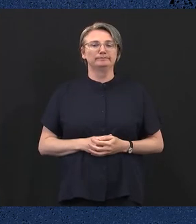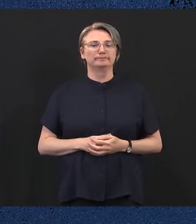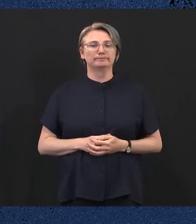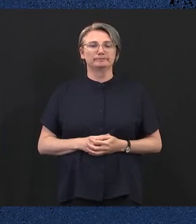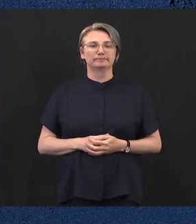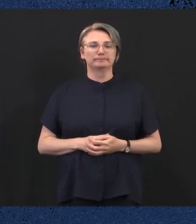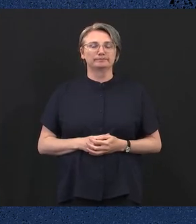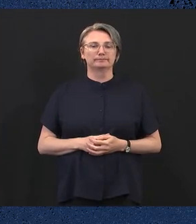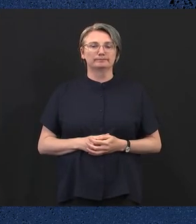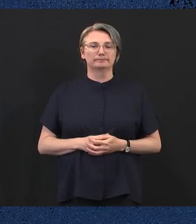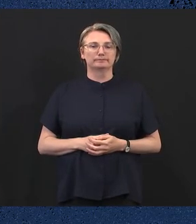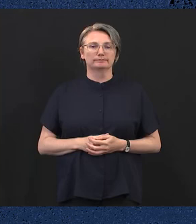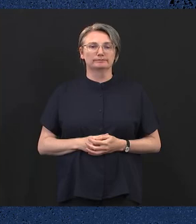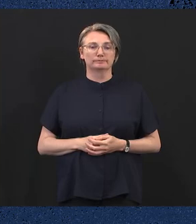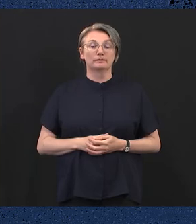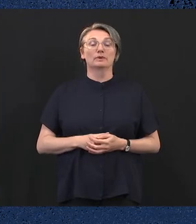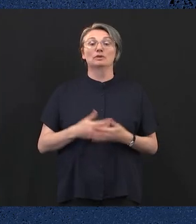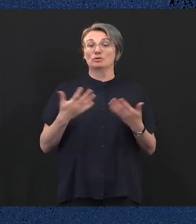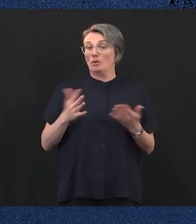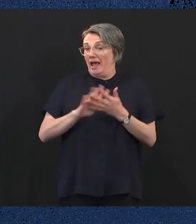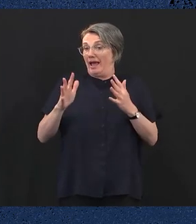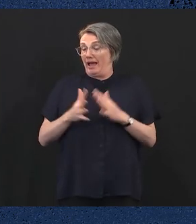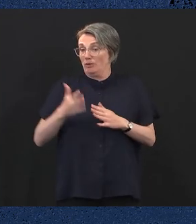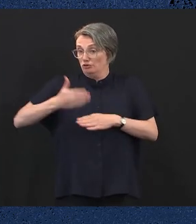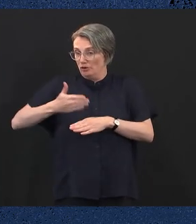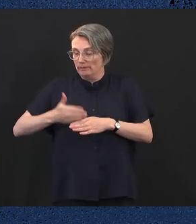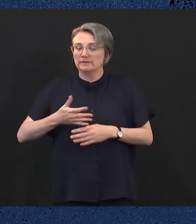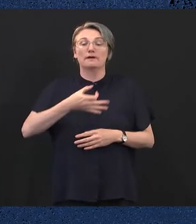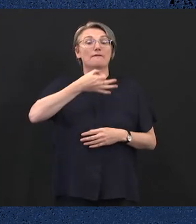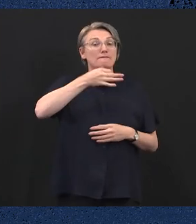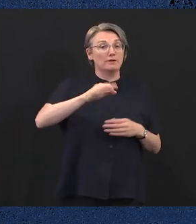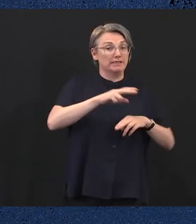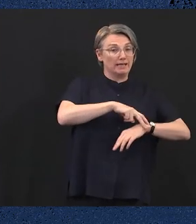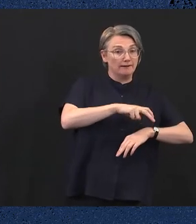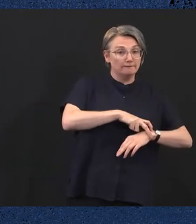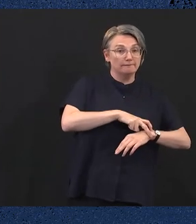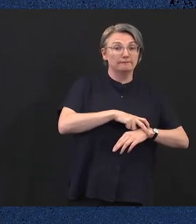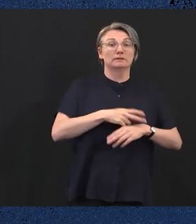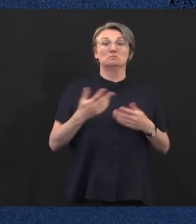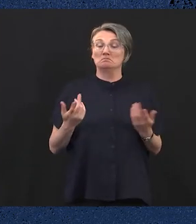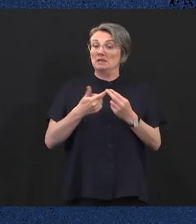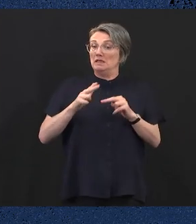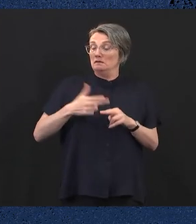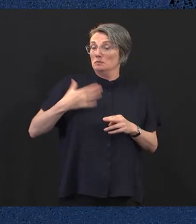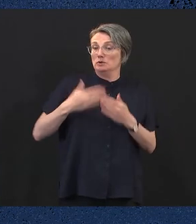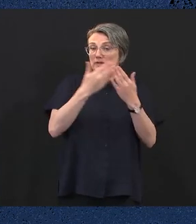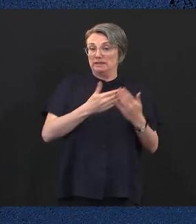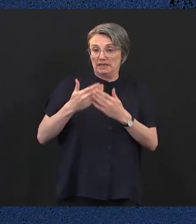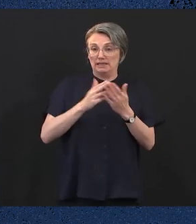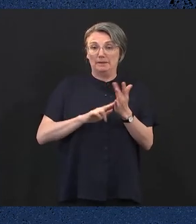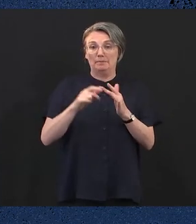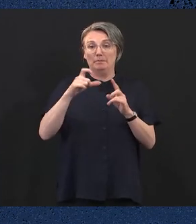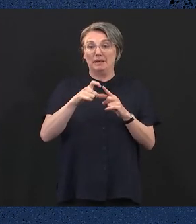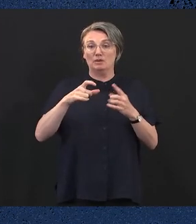the government is extending free TAFE, making studying nursing and midwifery free and delivering the